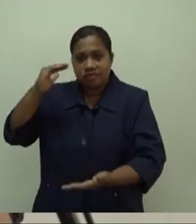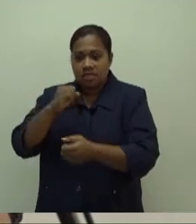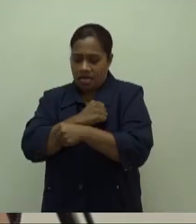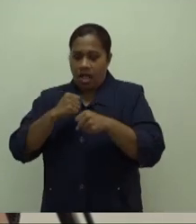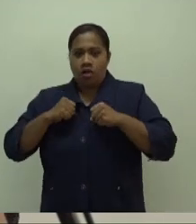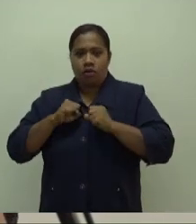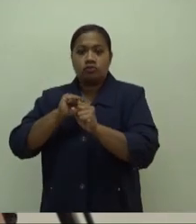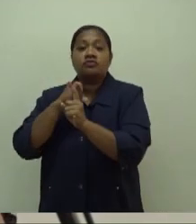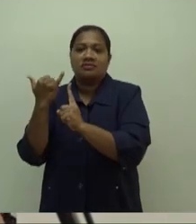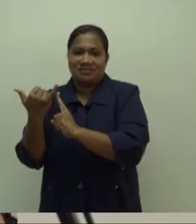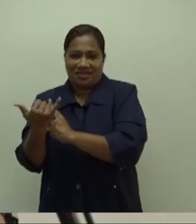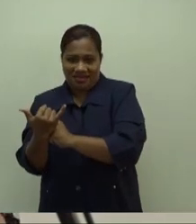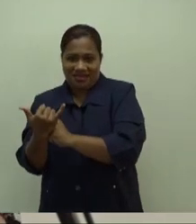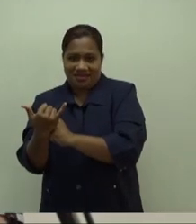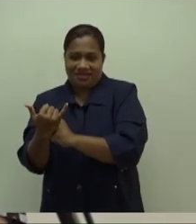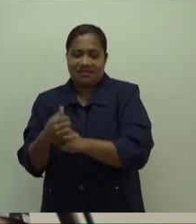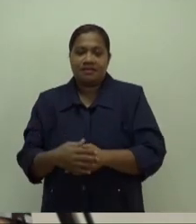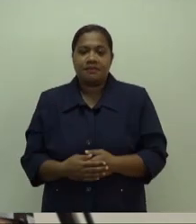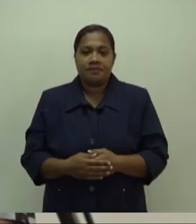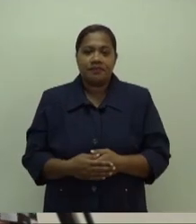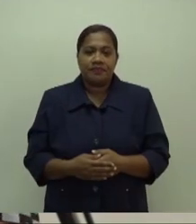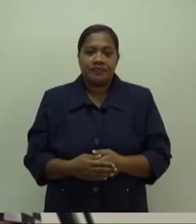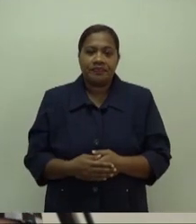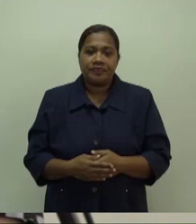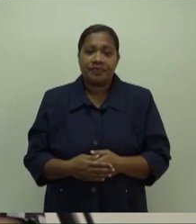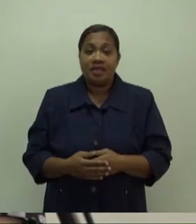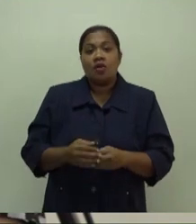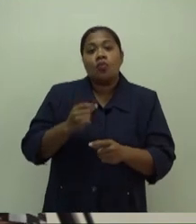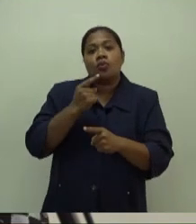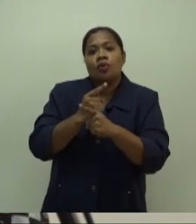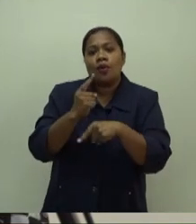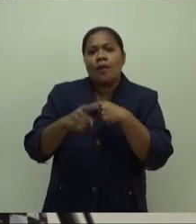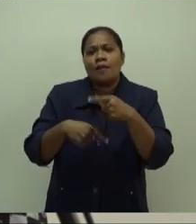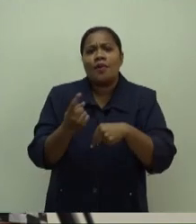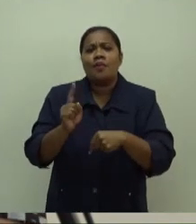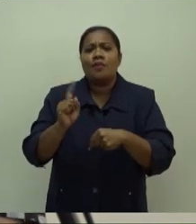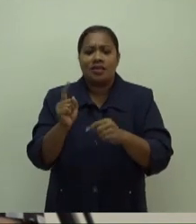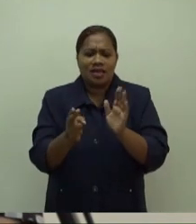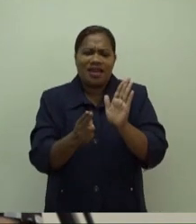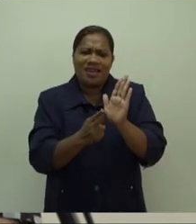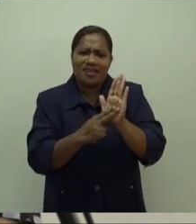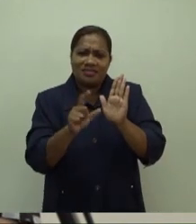I'm speaking of the prevalence of non-communicable diseases in Fiji. what we call NCDs.